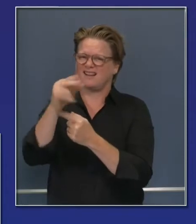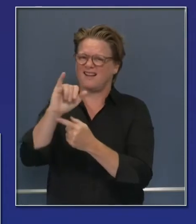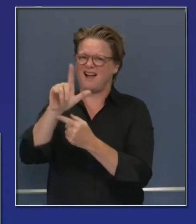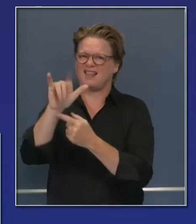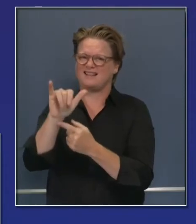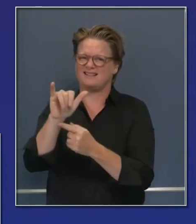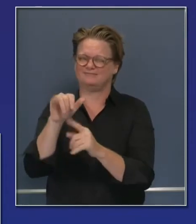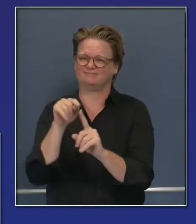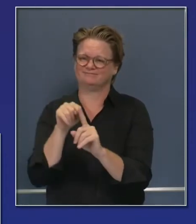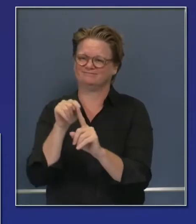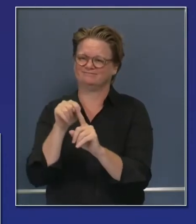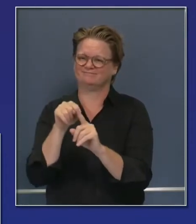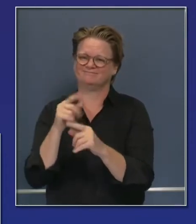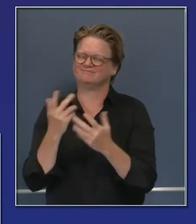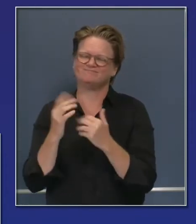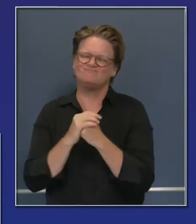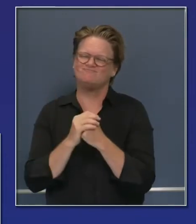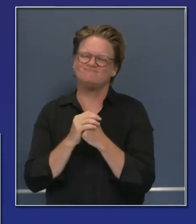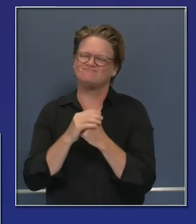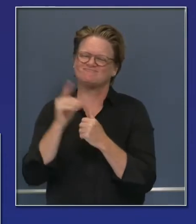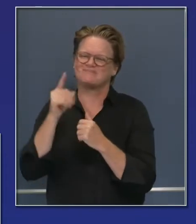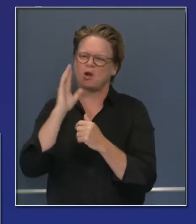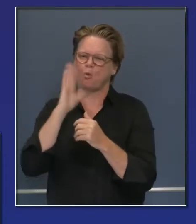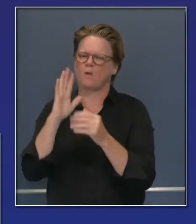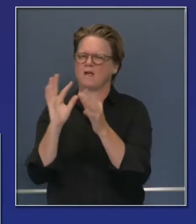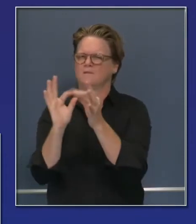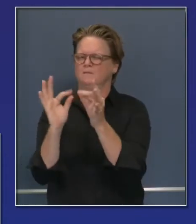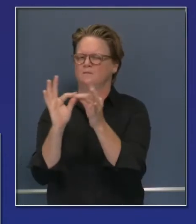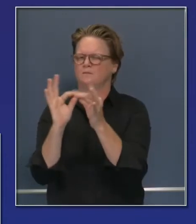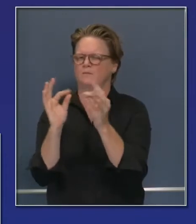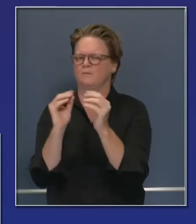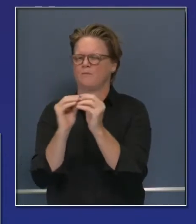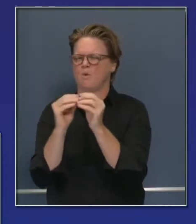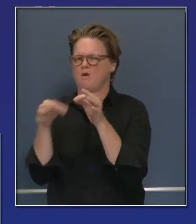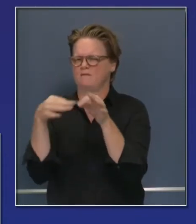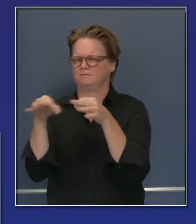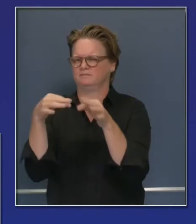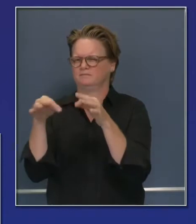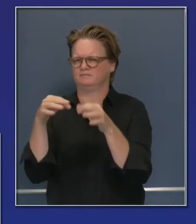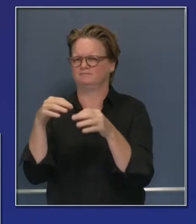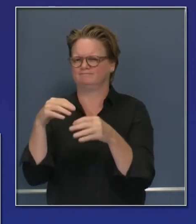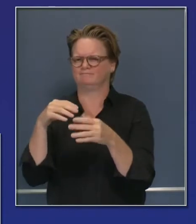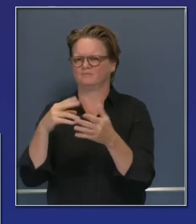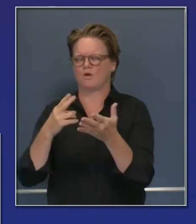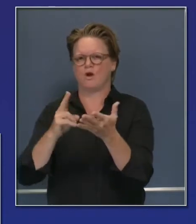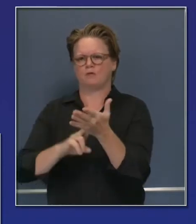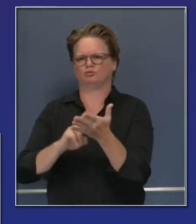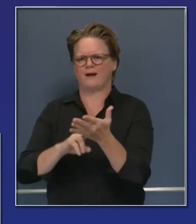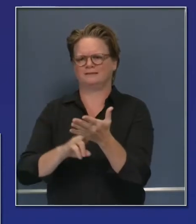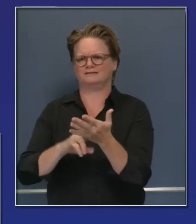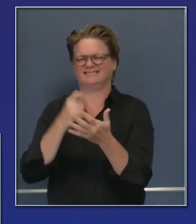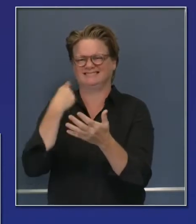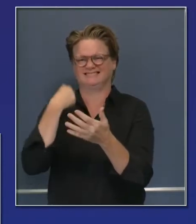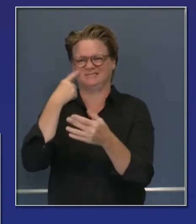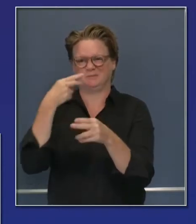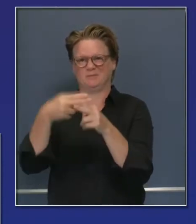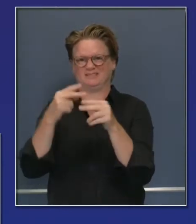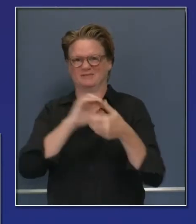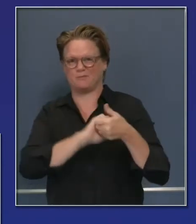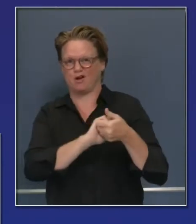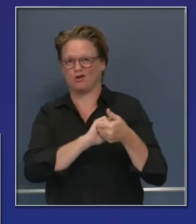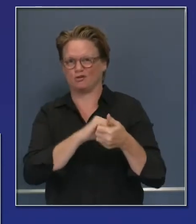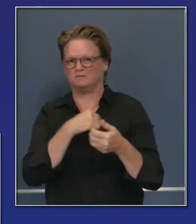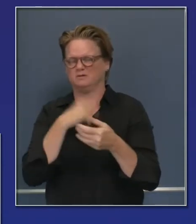specific to this contract, but I cannot impress upon you more how proud we are. thank you, Dr. Wood, for that reference.